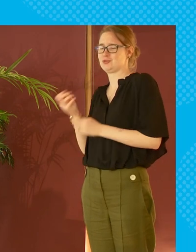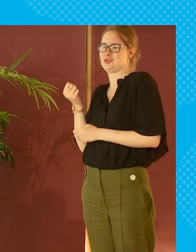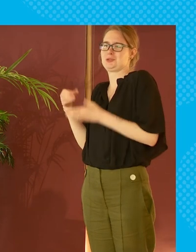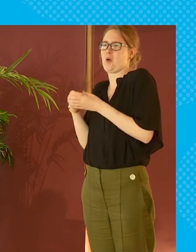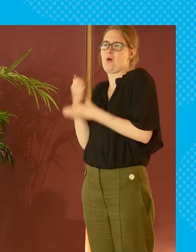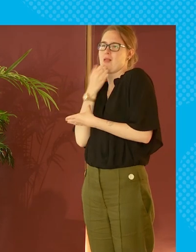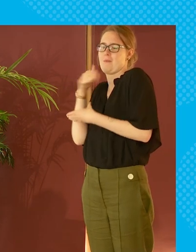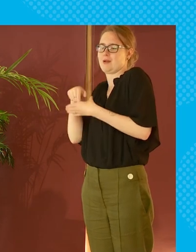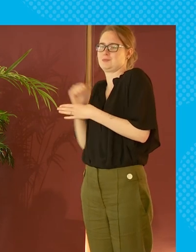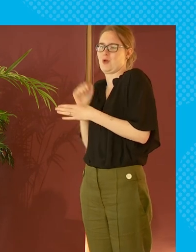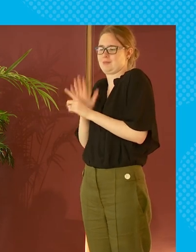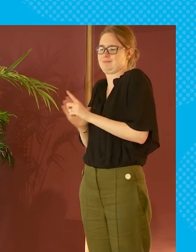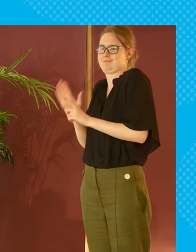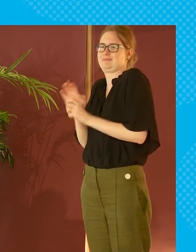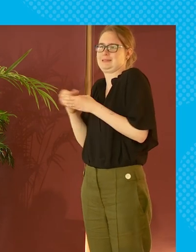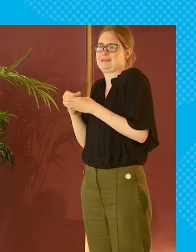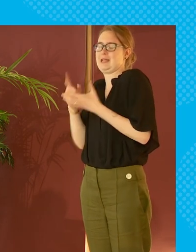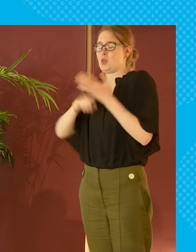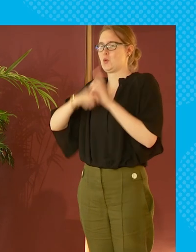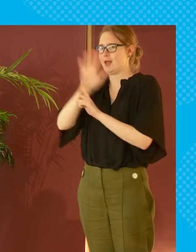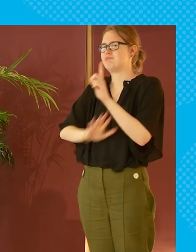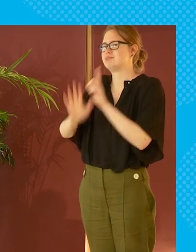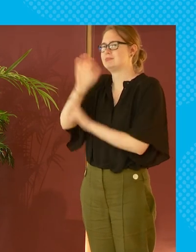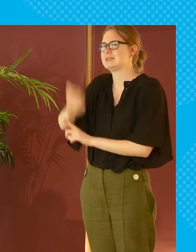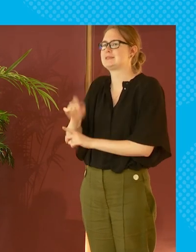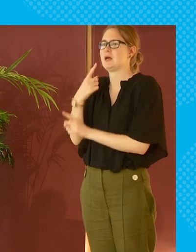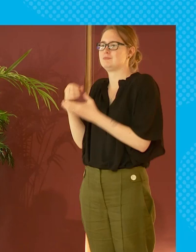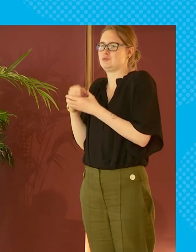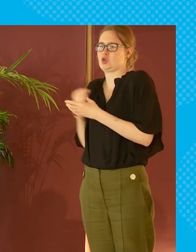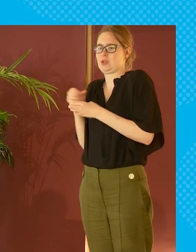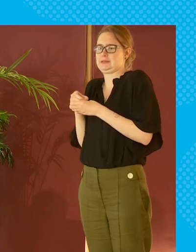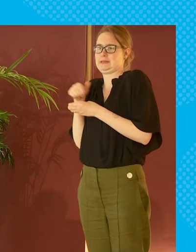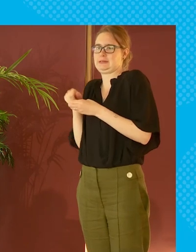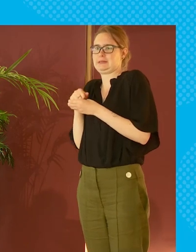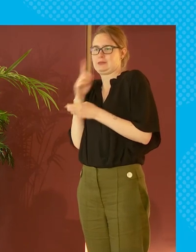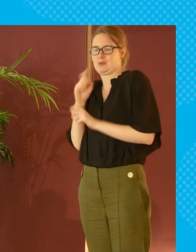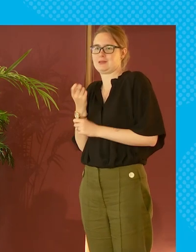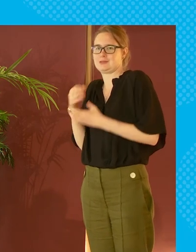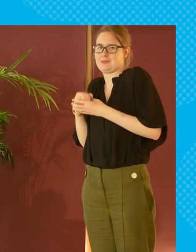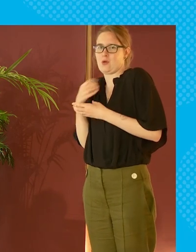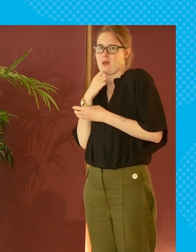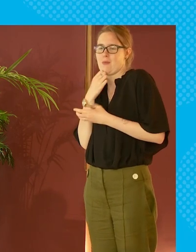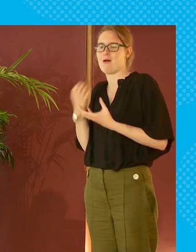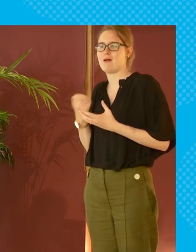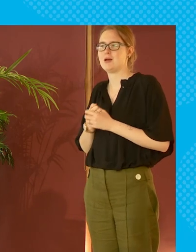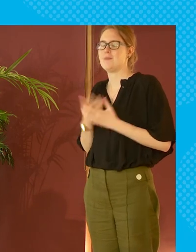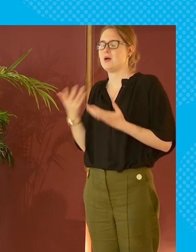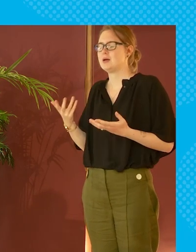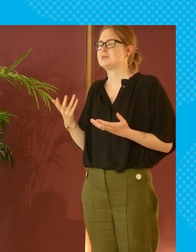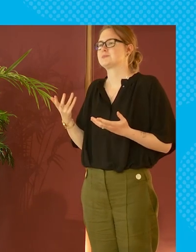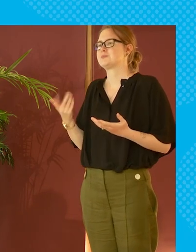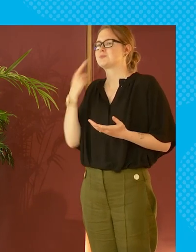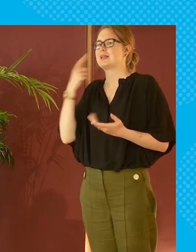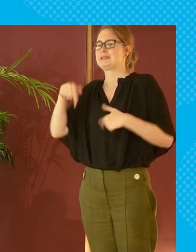reasonably small number in scotland i mean there's quite a lot in the uk some of them have moscow postcodes too but we can do a separate event on that